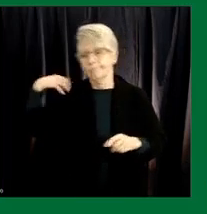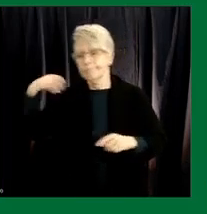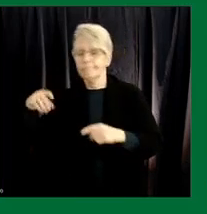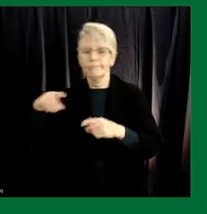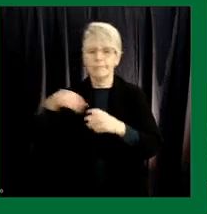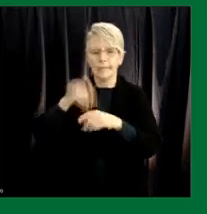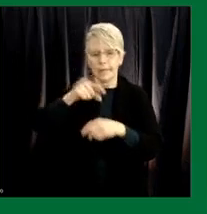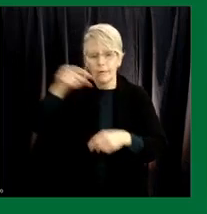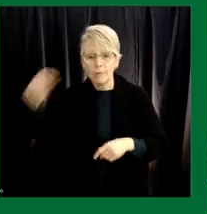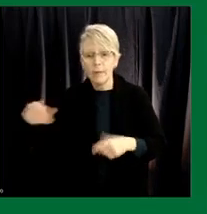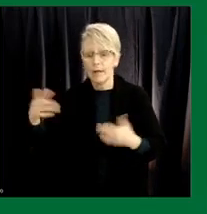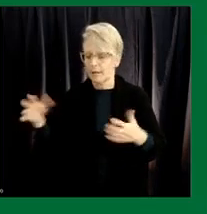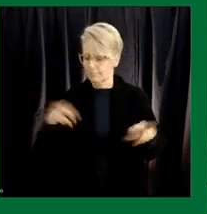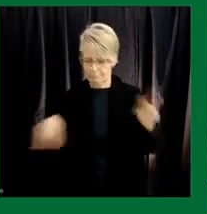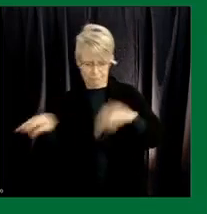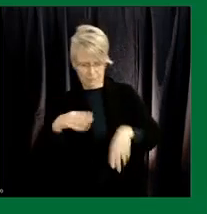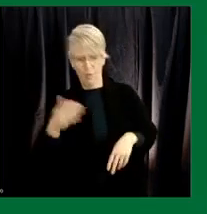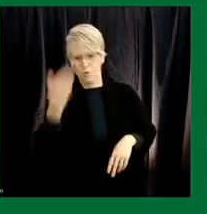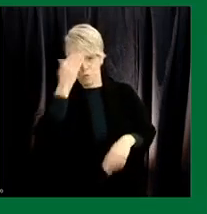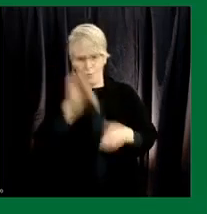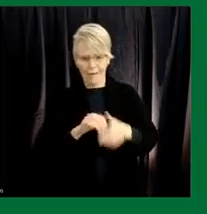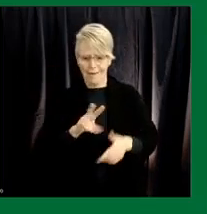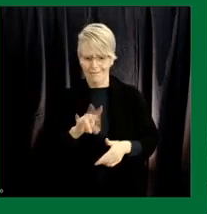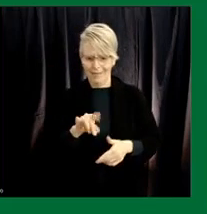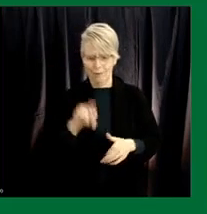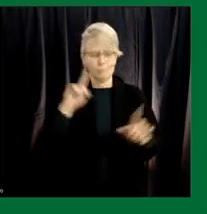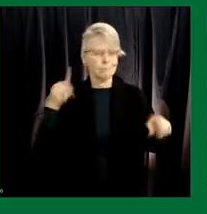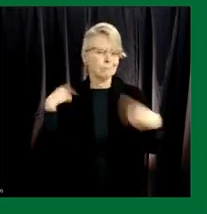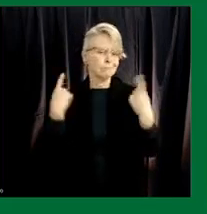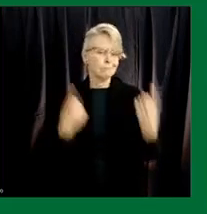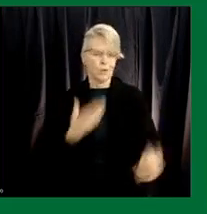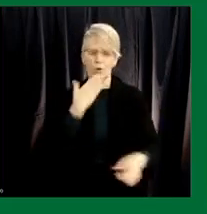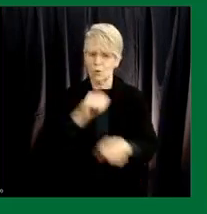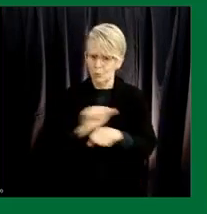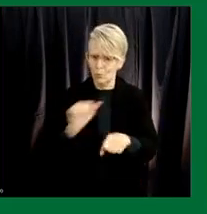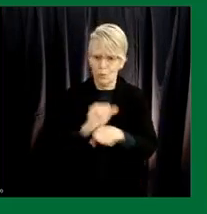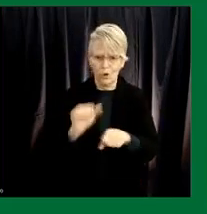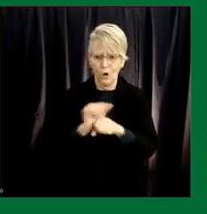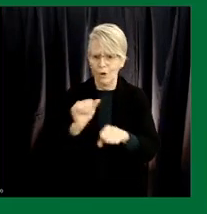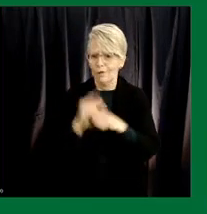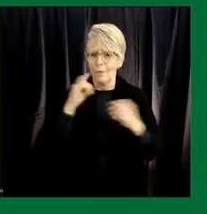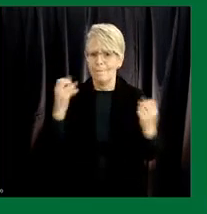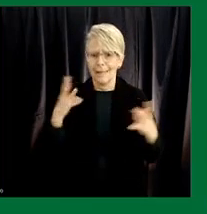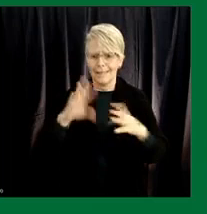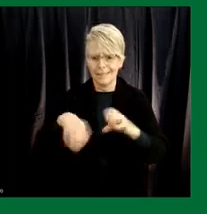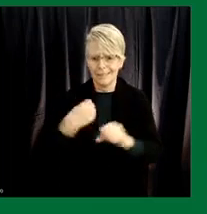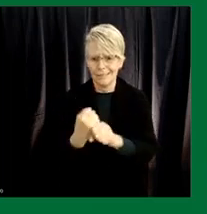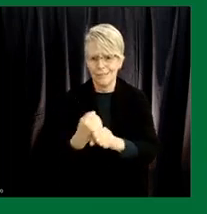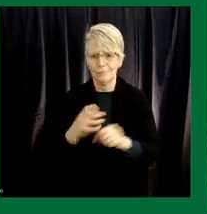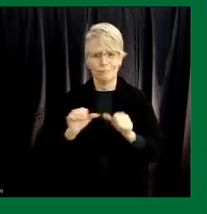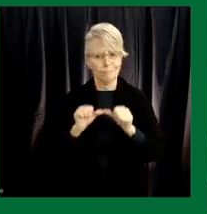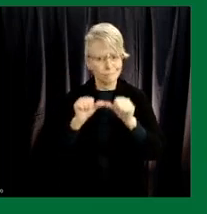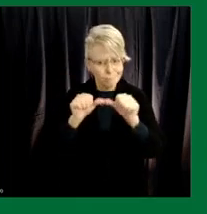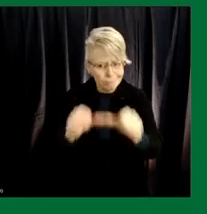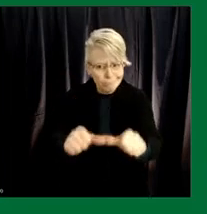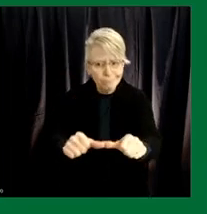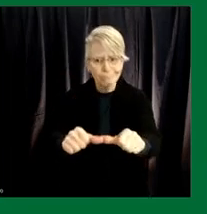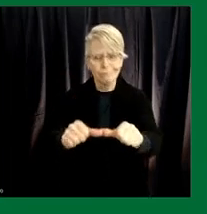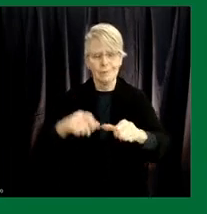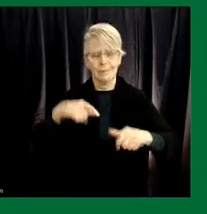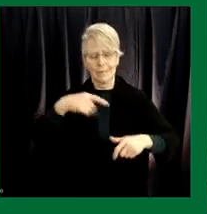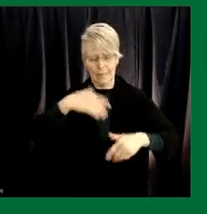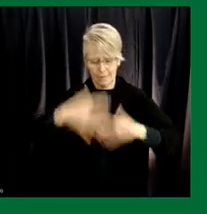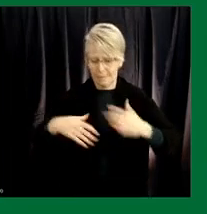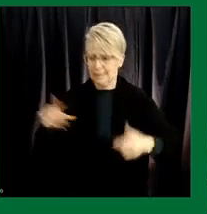the good work that veto intervac has done um over the last number of years and continues to do today and they came forward